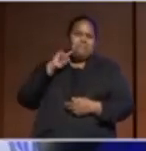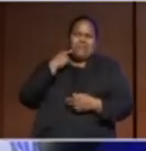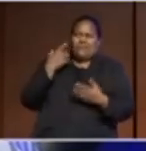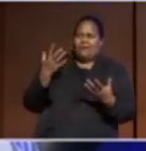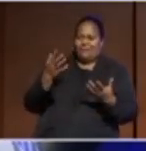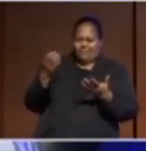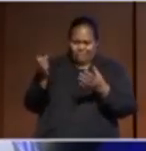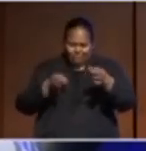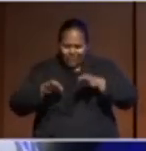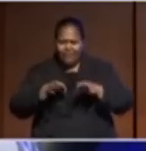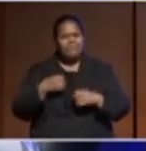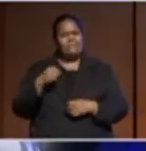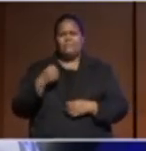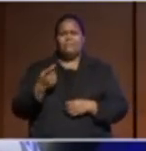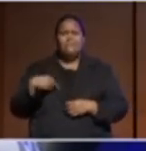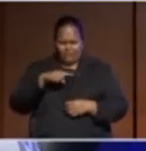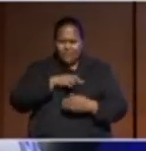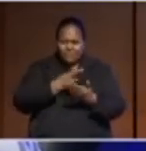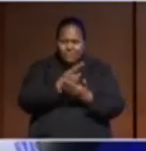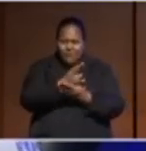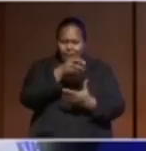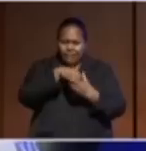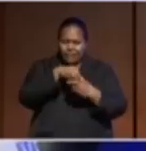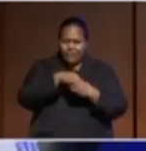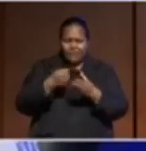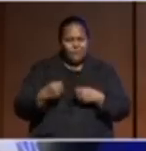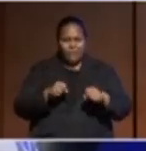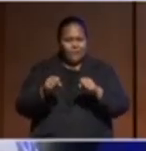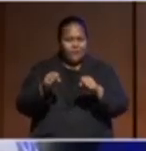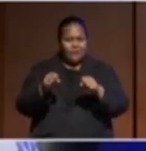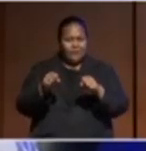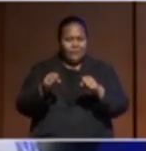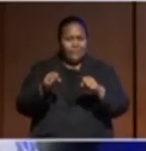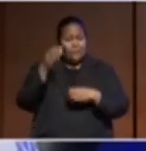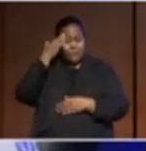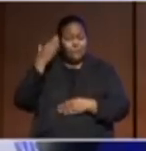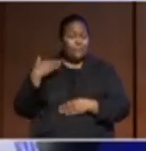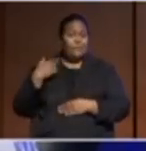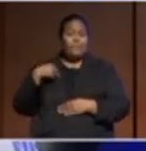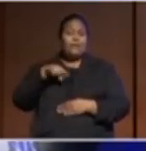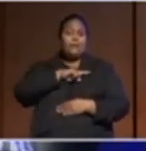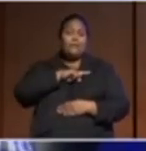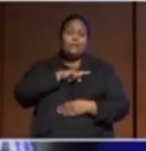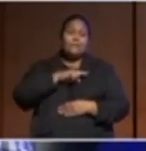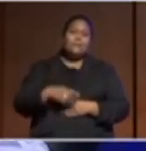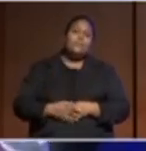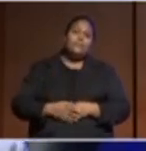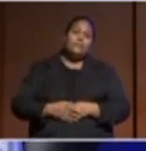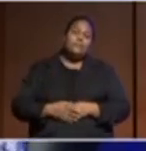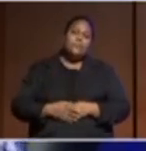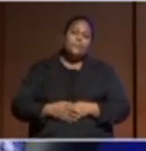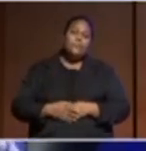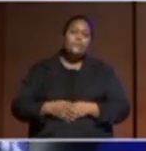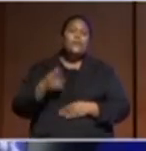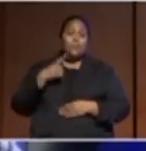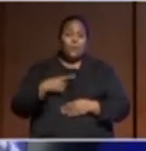And I think, you know, we need to remind ourselves that it's because